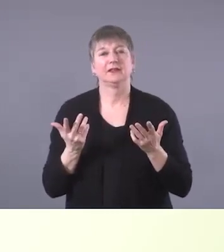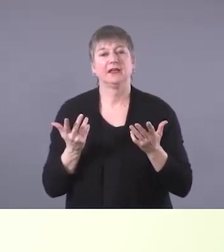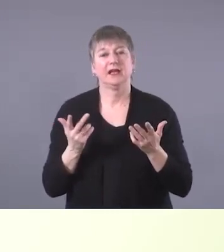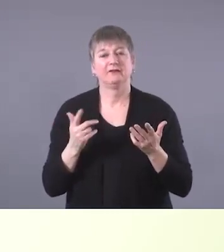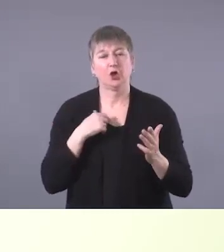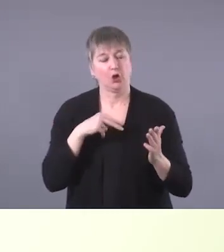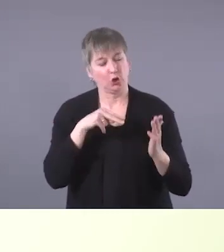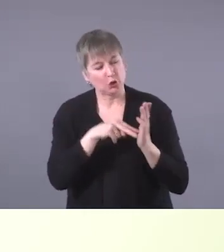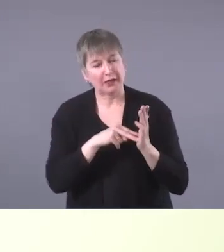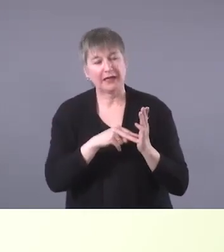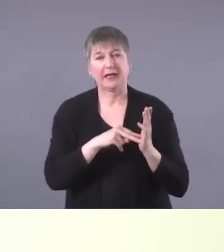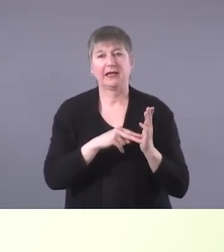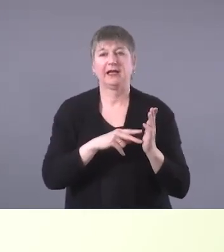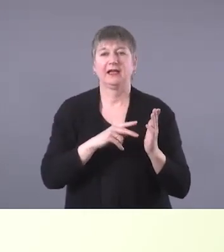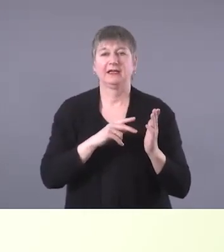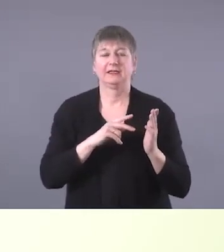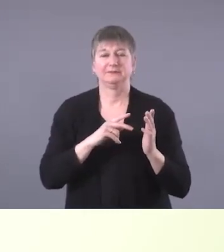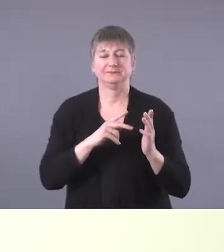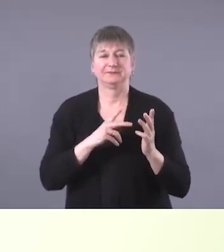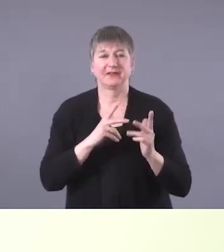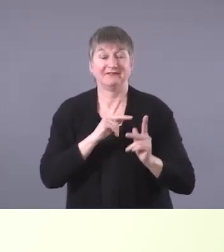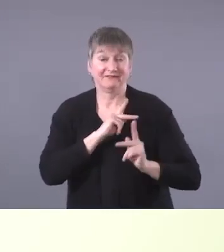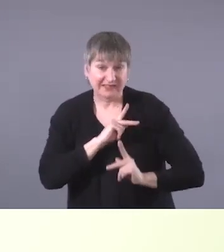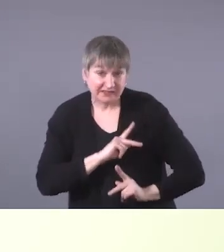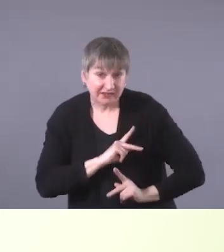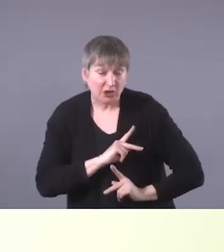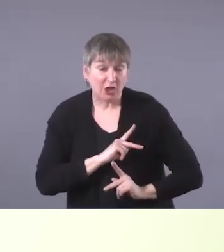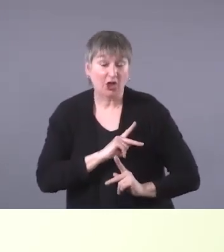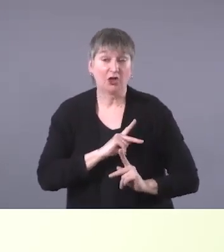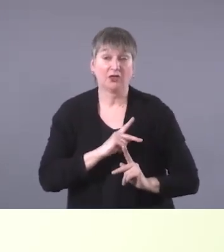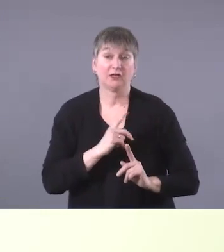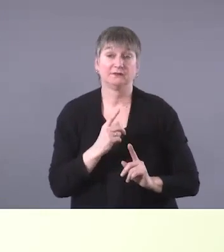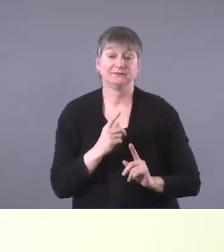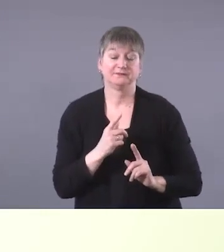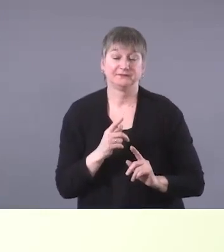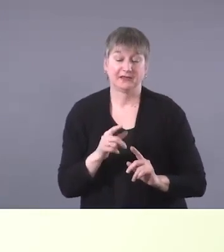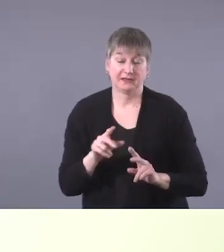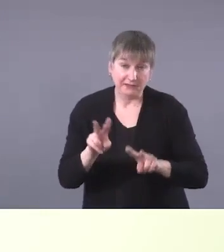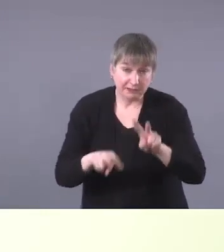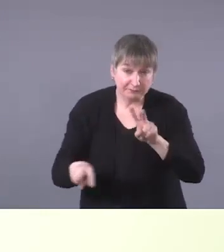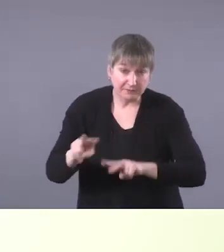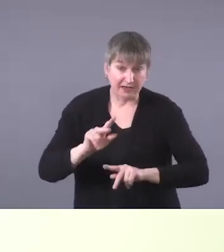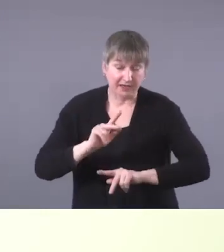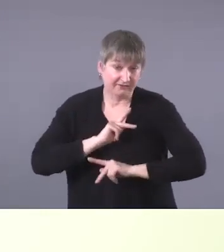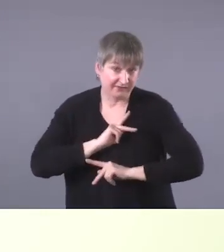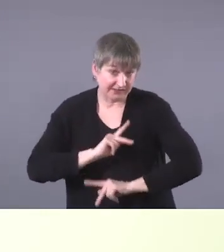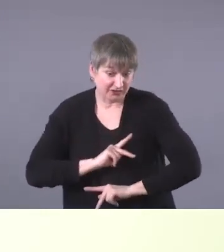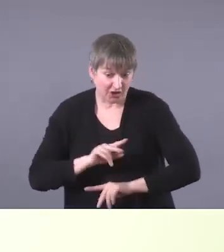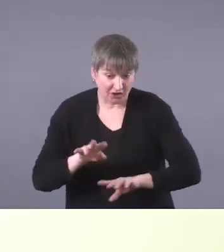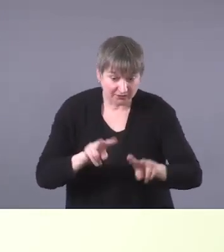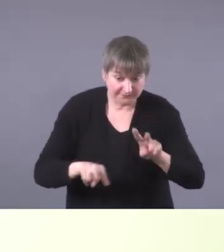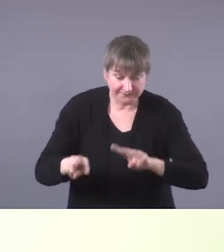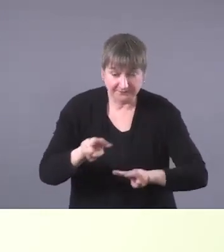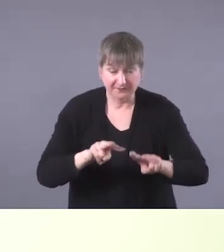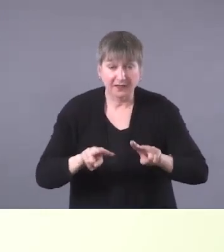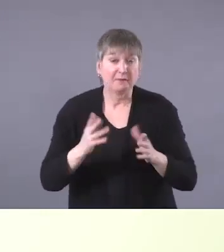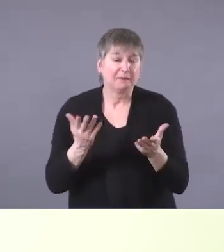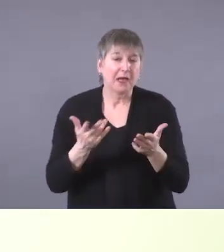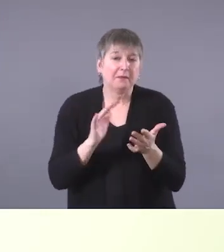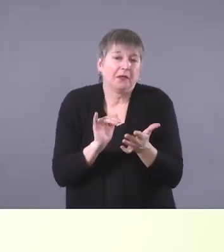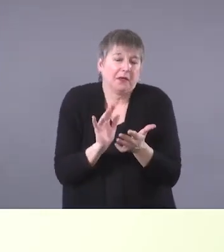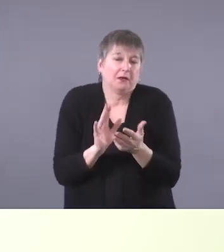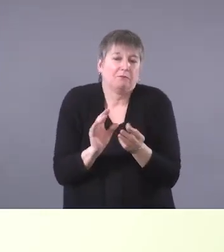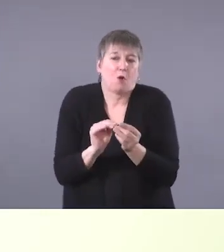at or area you're looking at, uh, that might be a little bit, um, more consistent, you know, across people. But